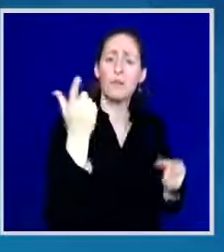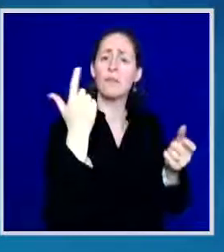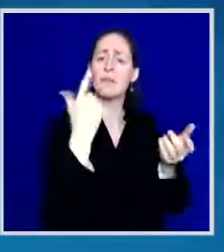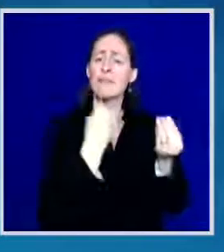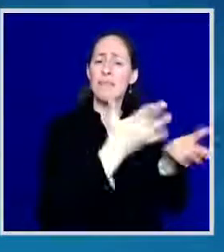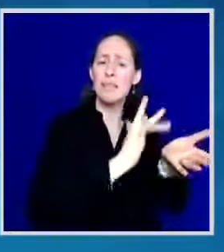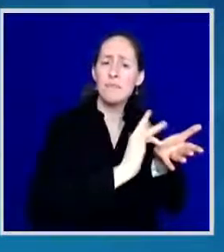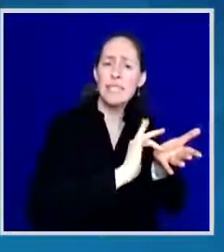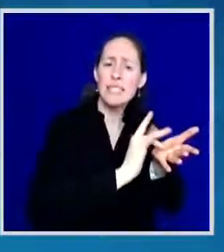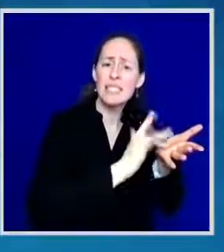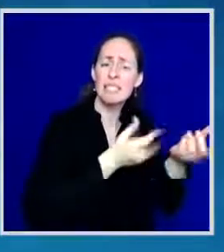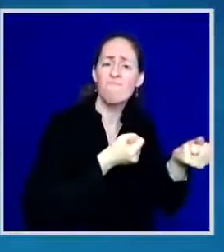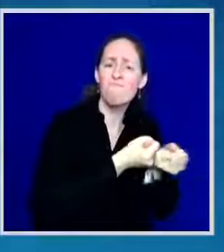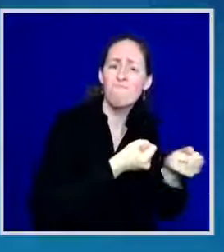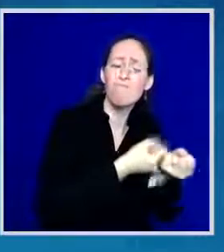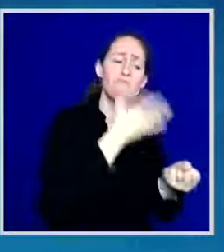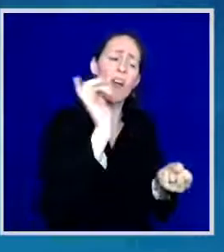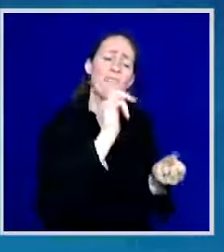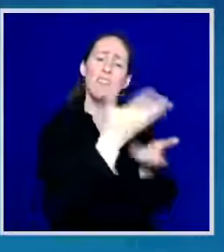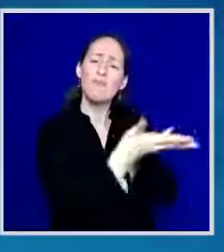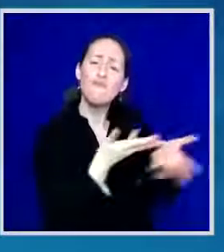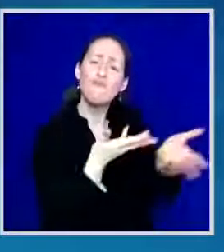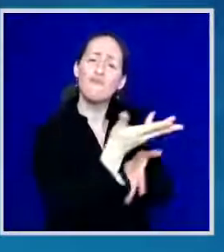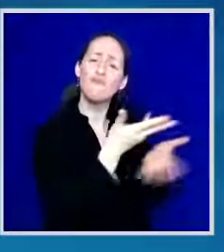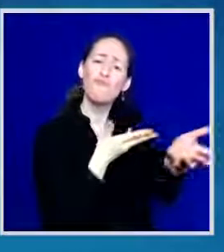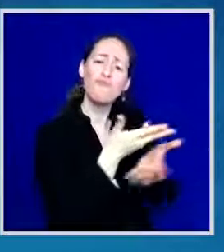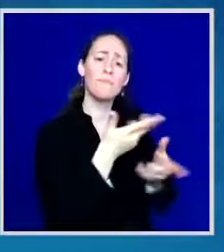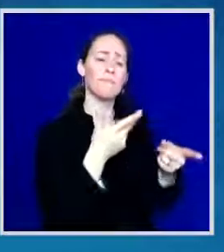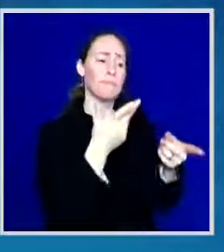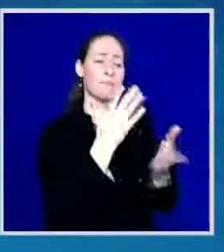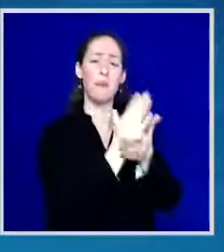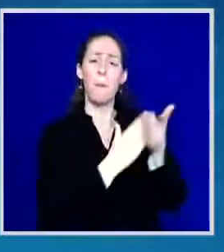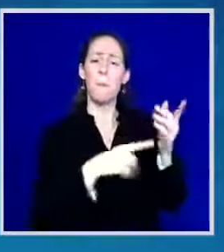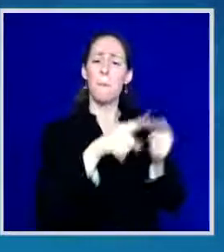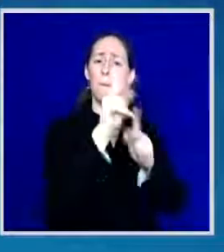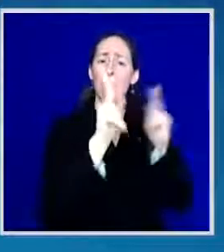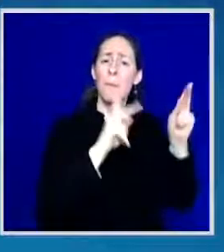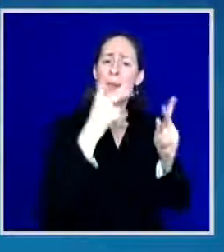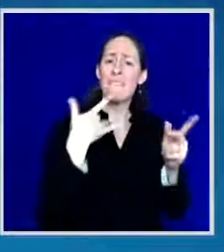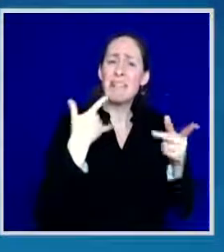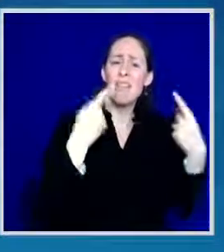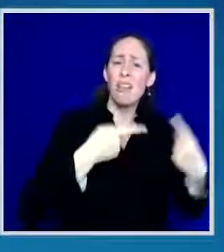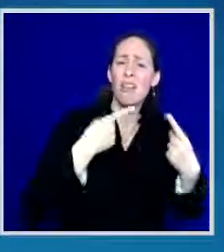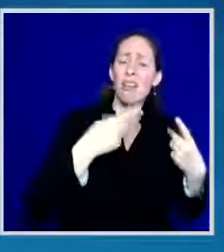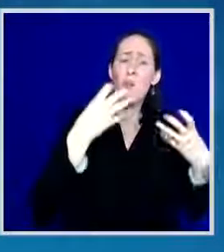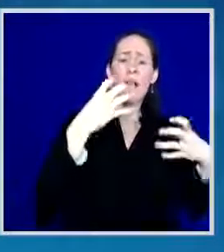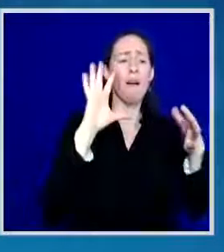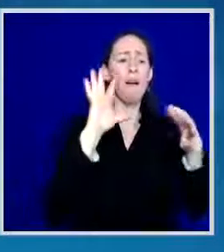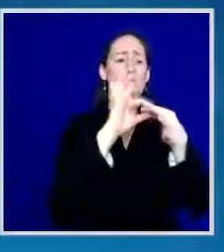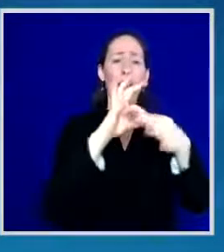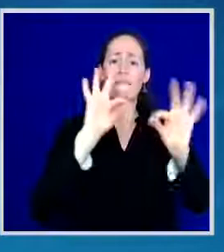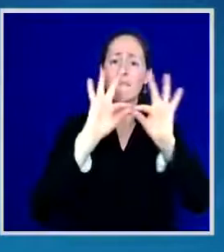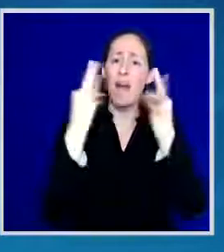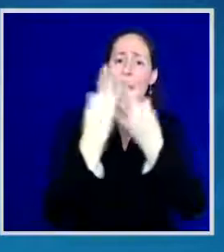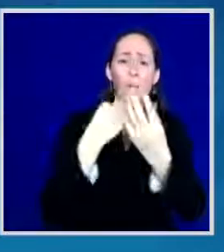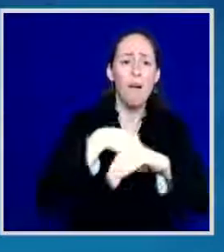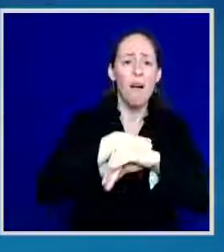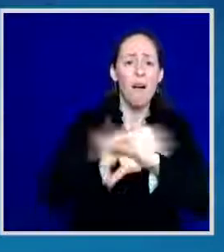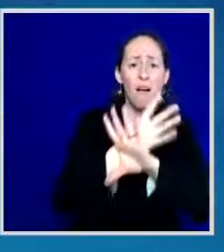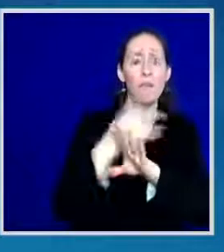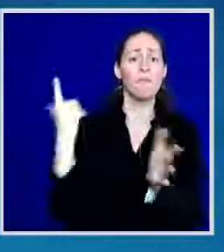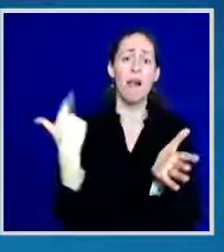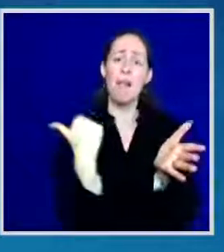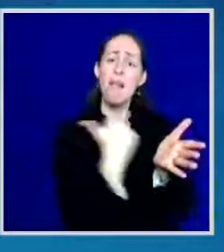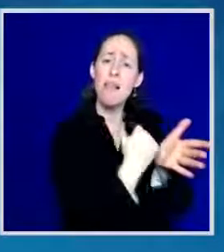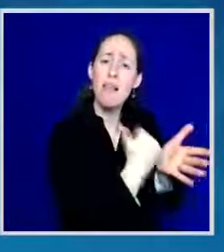whether that be by helping patients Zoom call their families or just stopping and listening to their concerns. She goes to